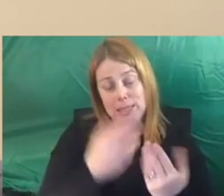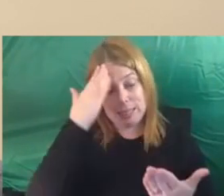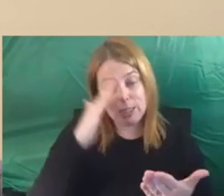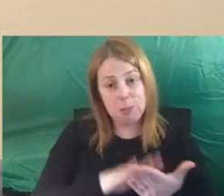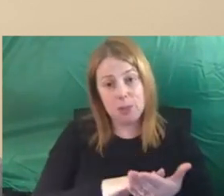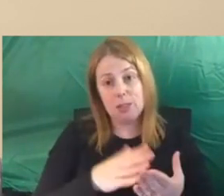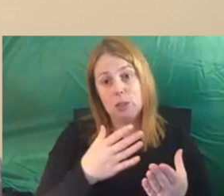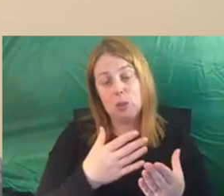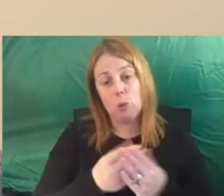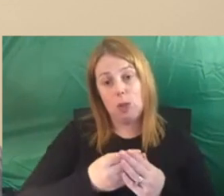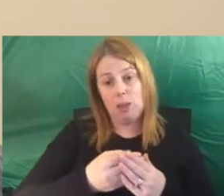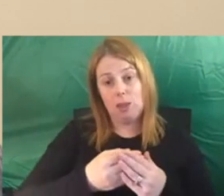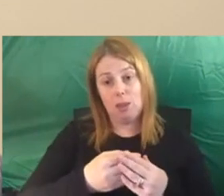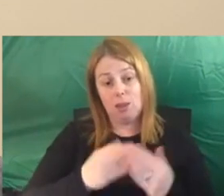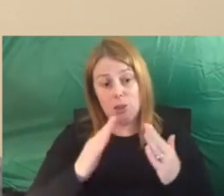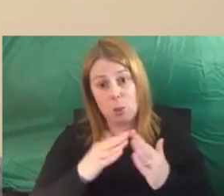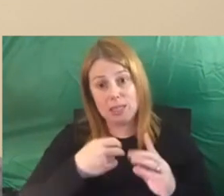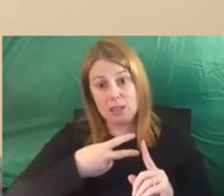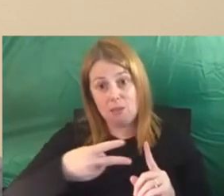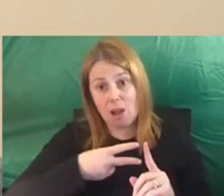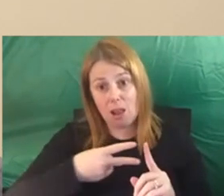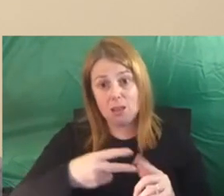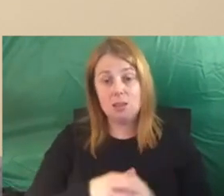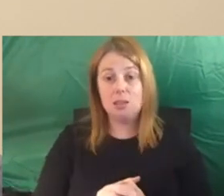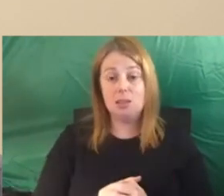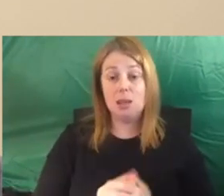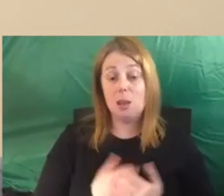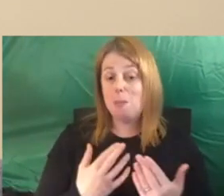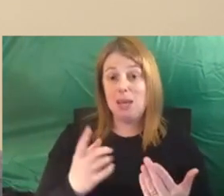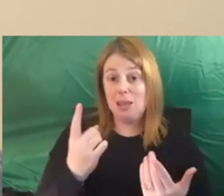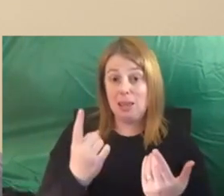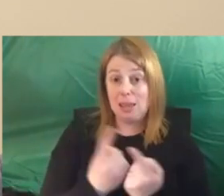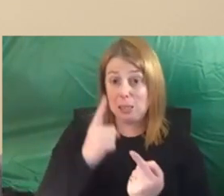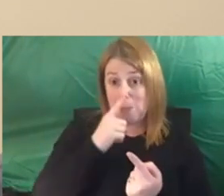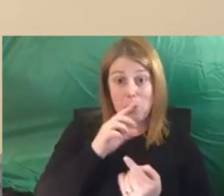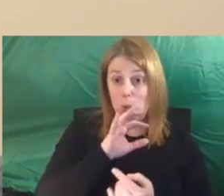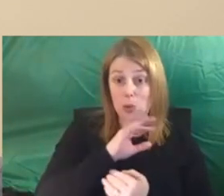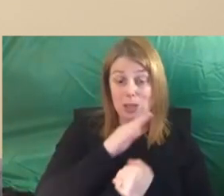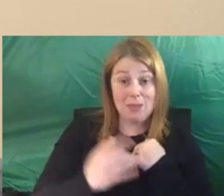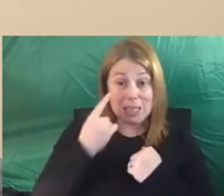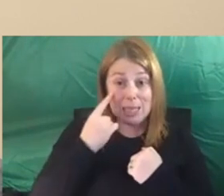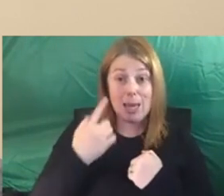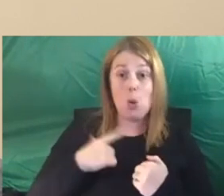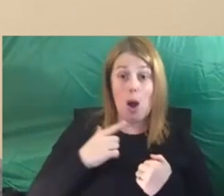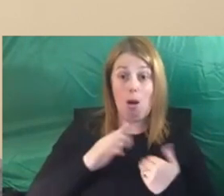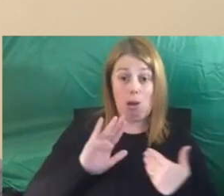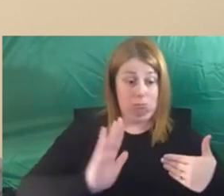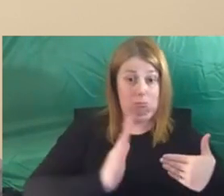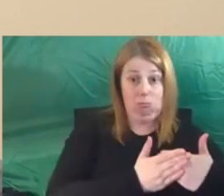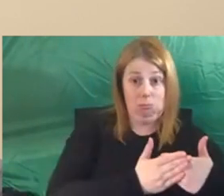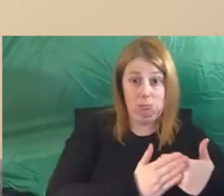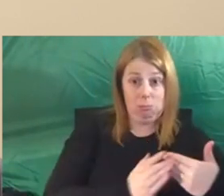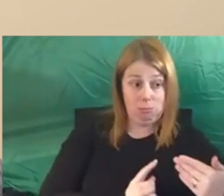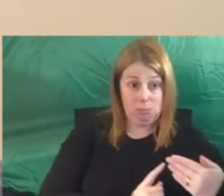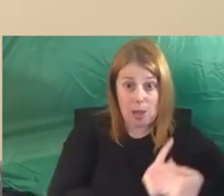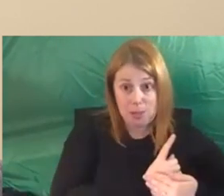lot of the impacts that people don't see just because the tragedies happen behind closed doors. So I'm hoping to shed a